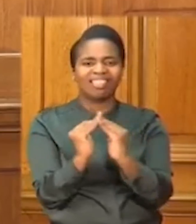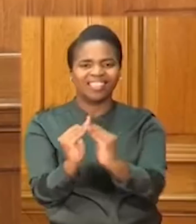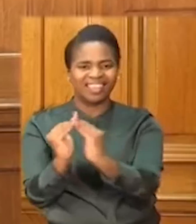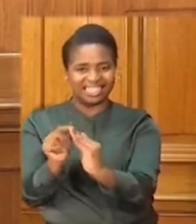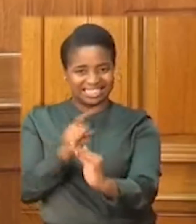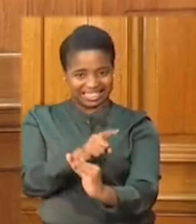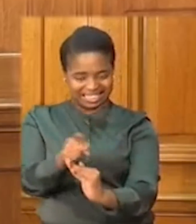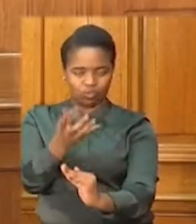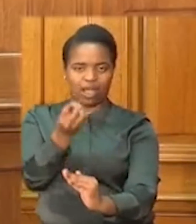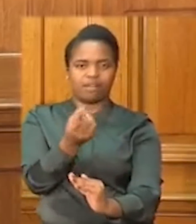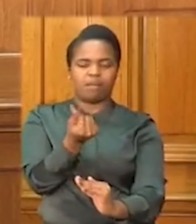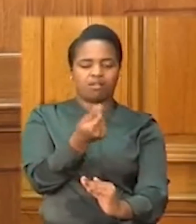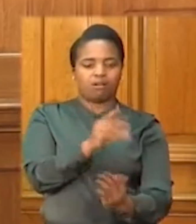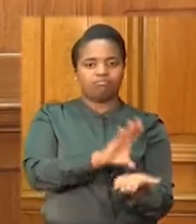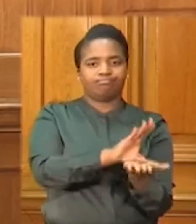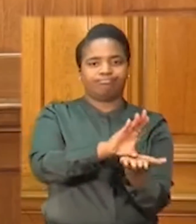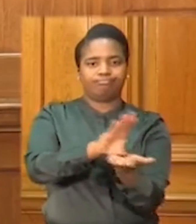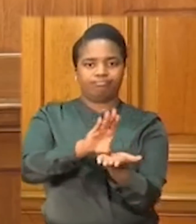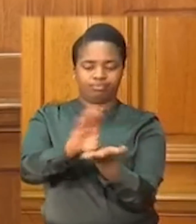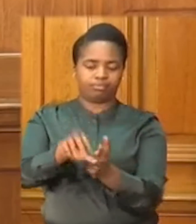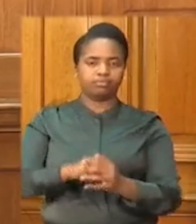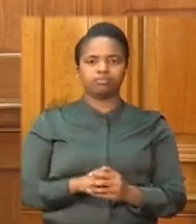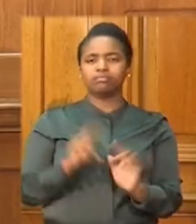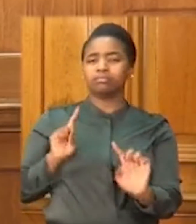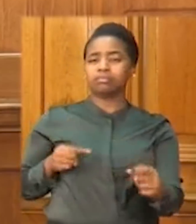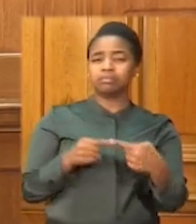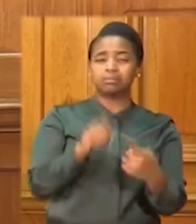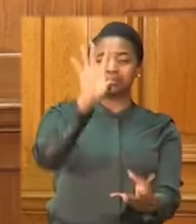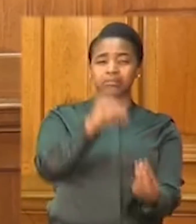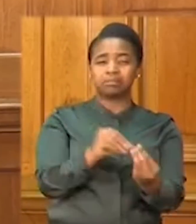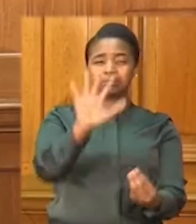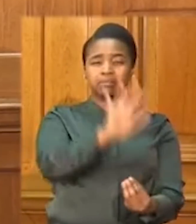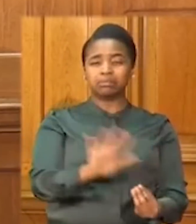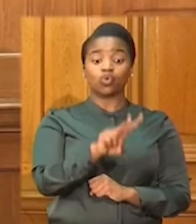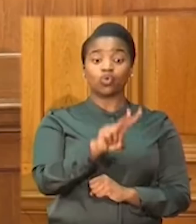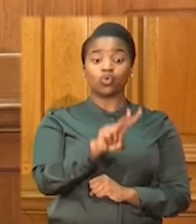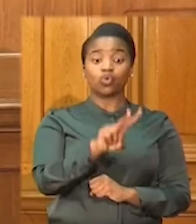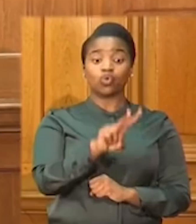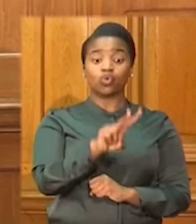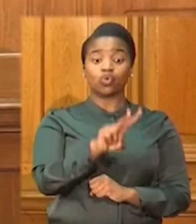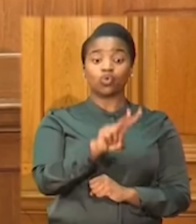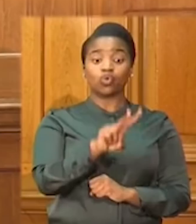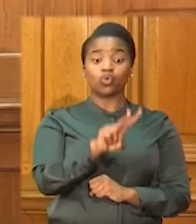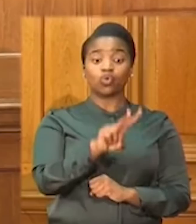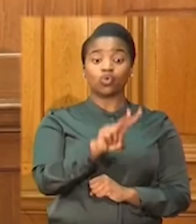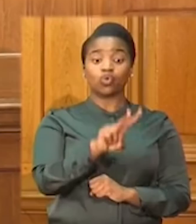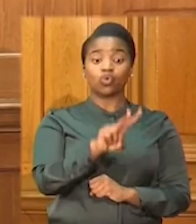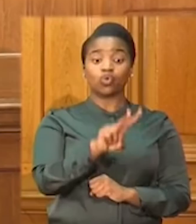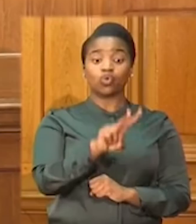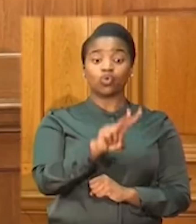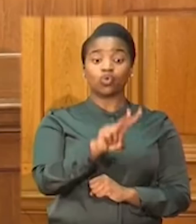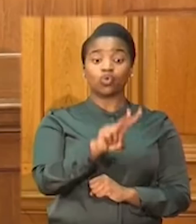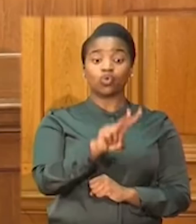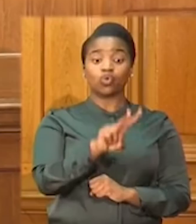The value of this assistance to date is over 100 million rand. An additional